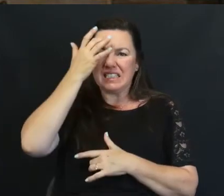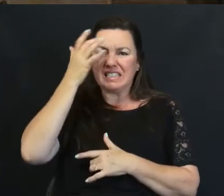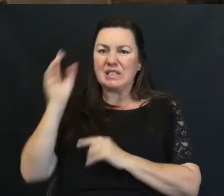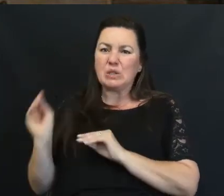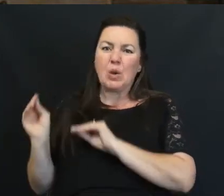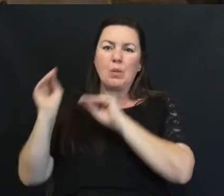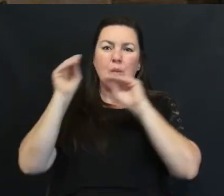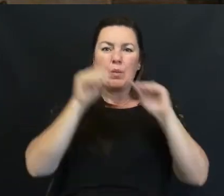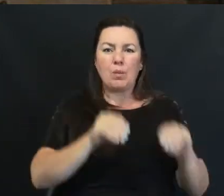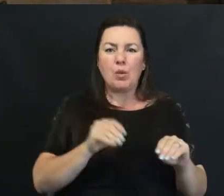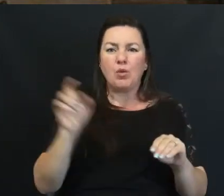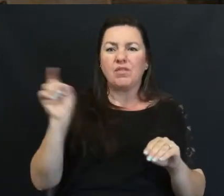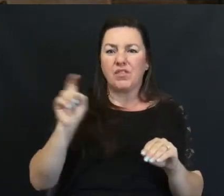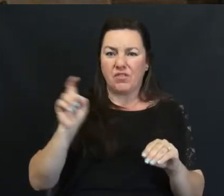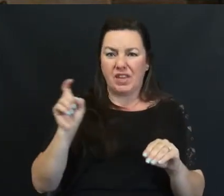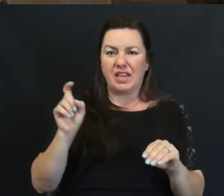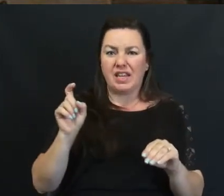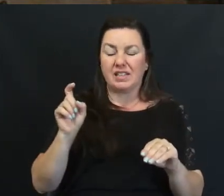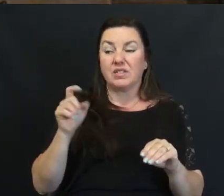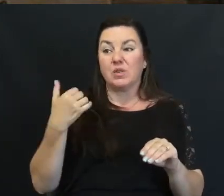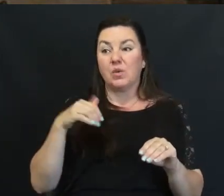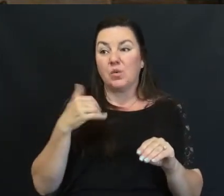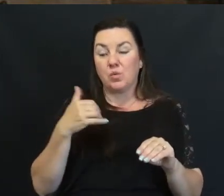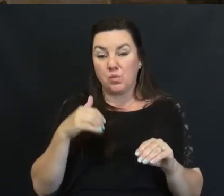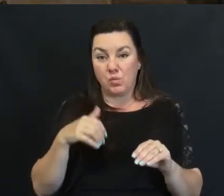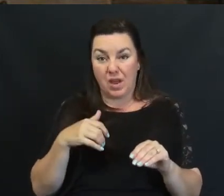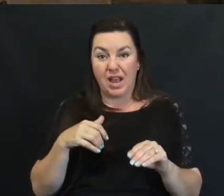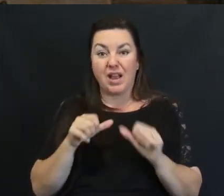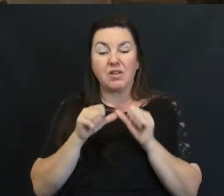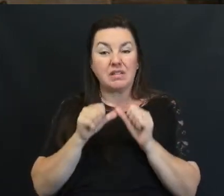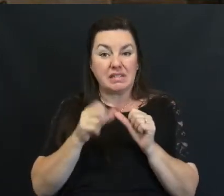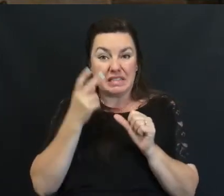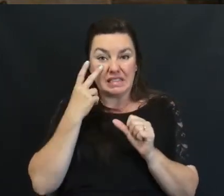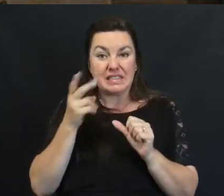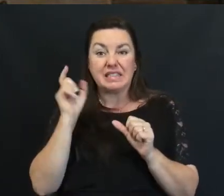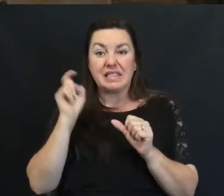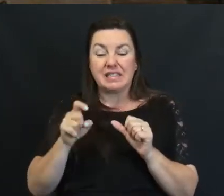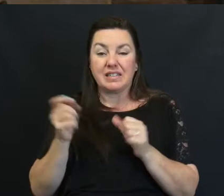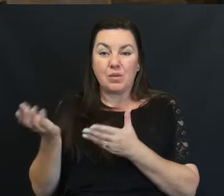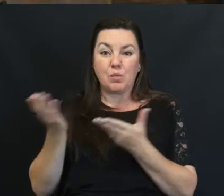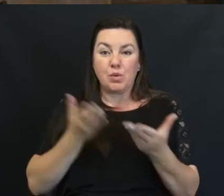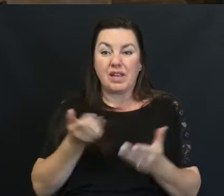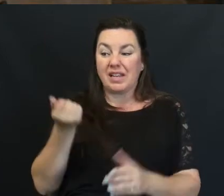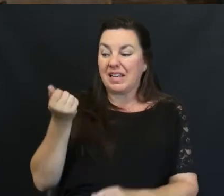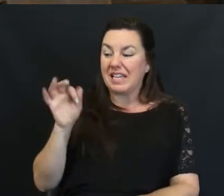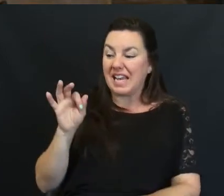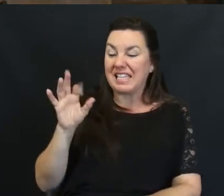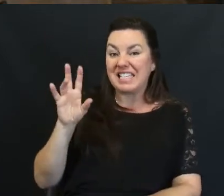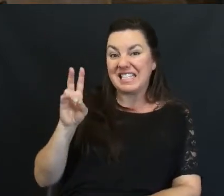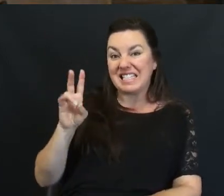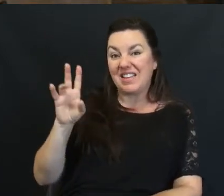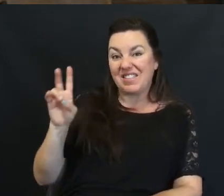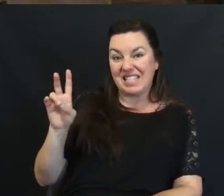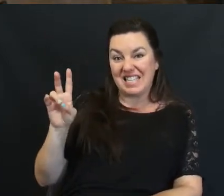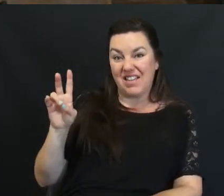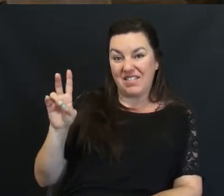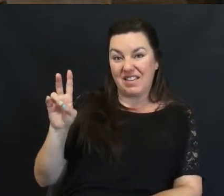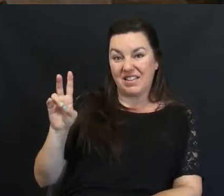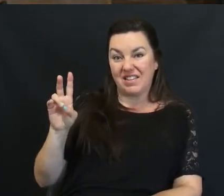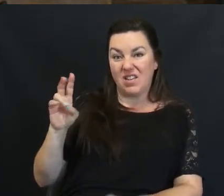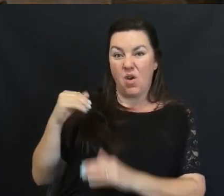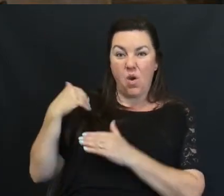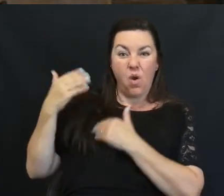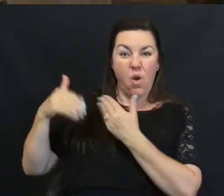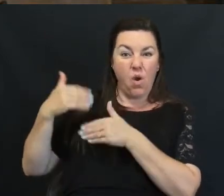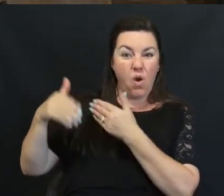That was reinforced By the miracles God worked To bring us here In 1977 Over the years All